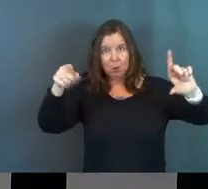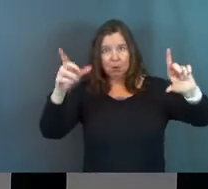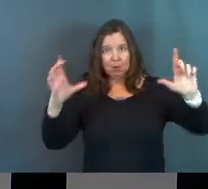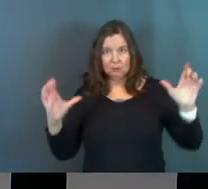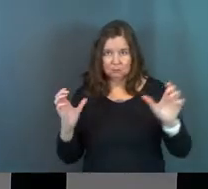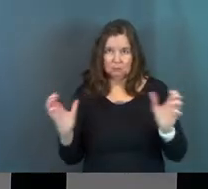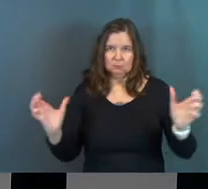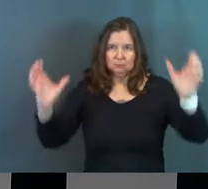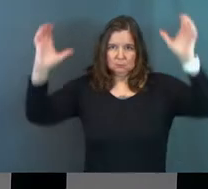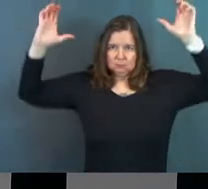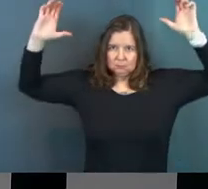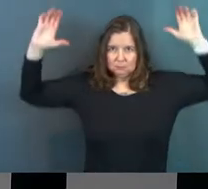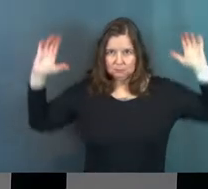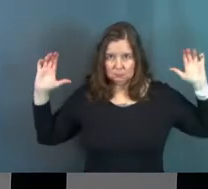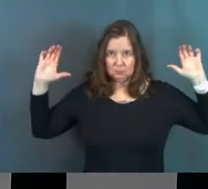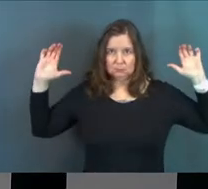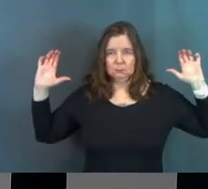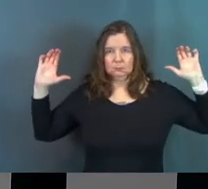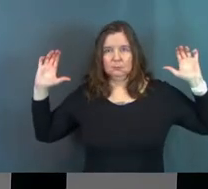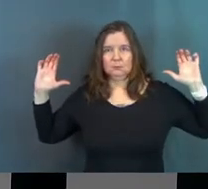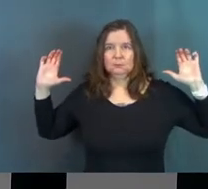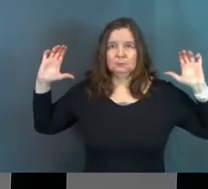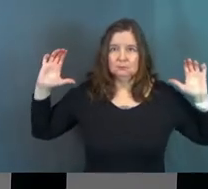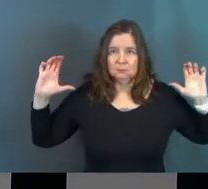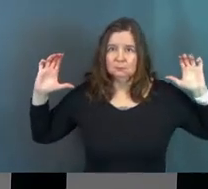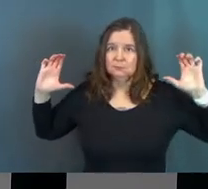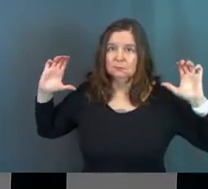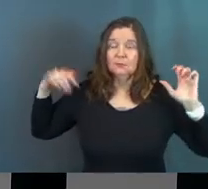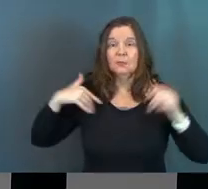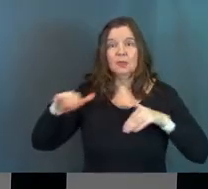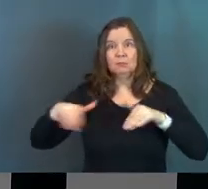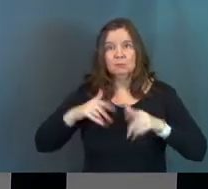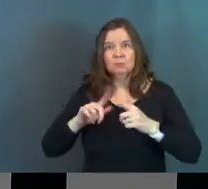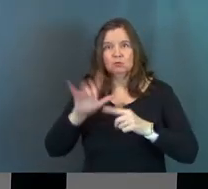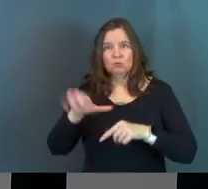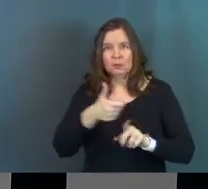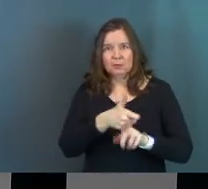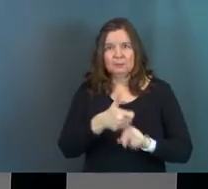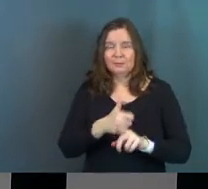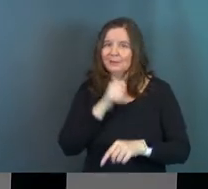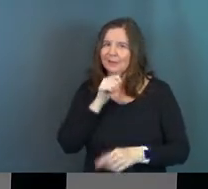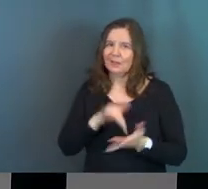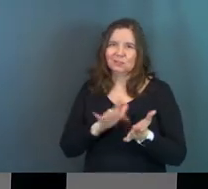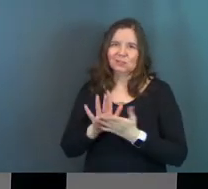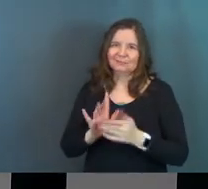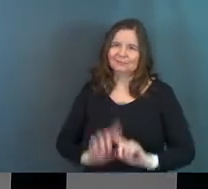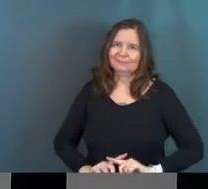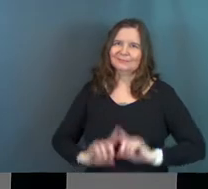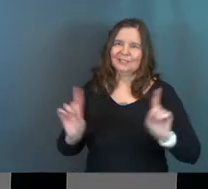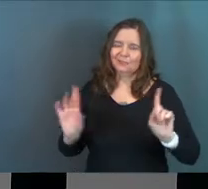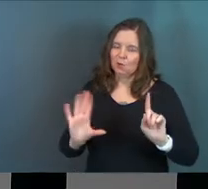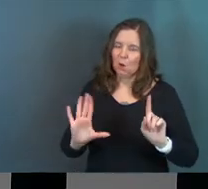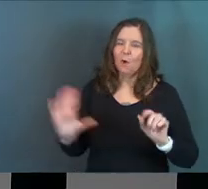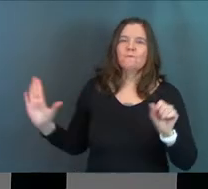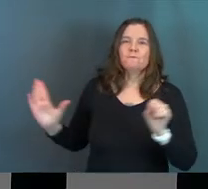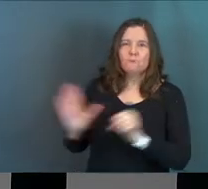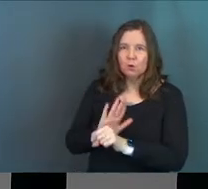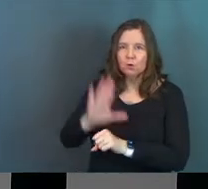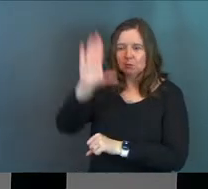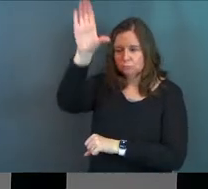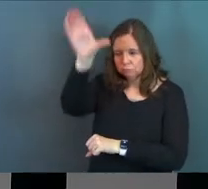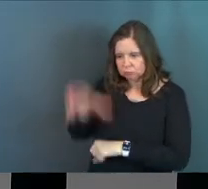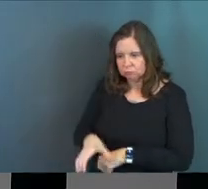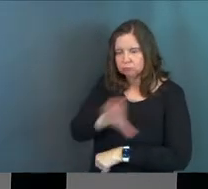arm goes. They would say, you have to carry this up to your cross to be crucified. Not Jesus. Say, no, no, no. You can carry